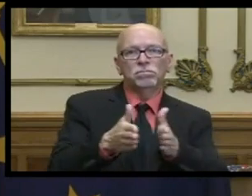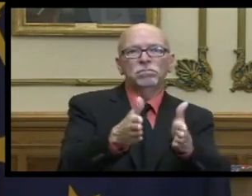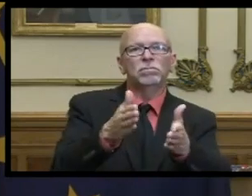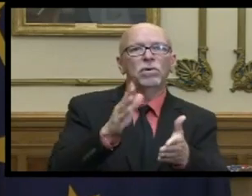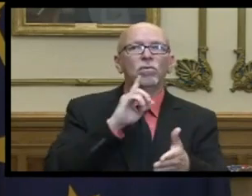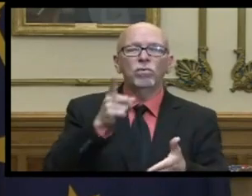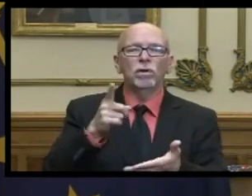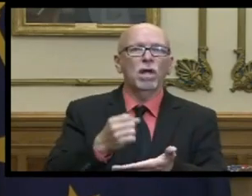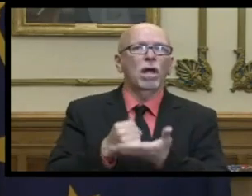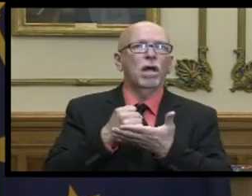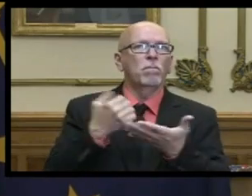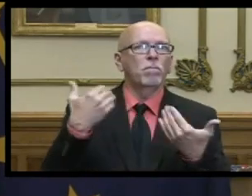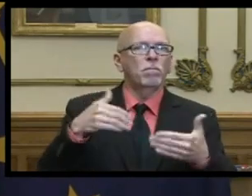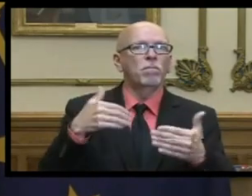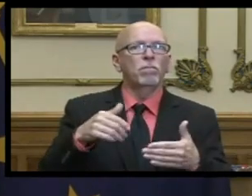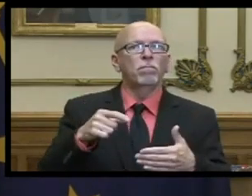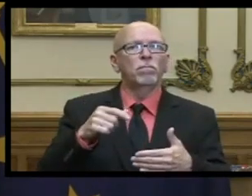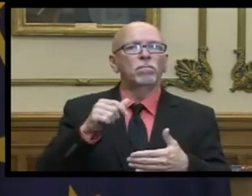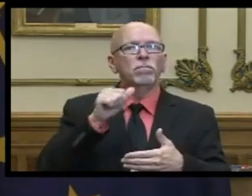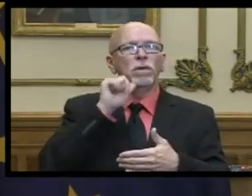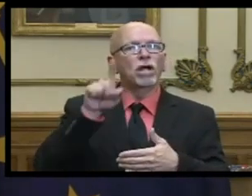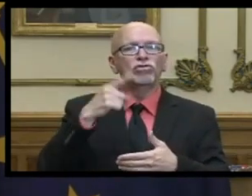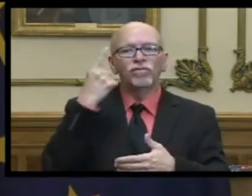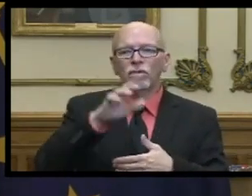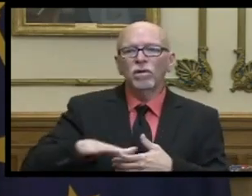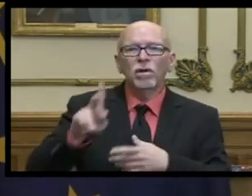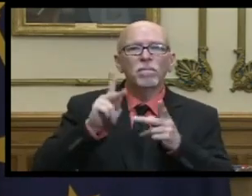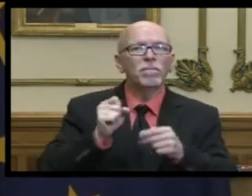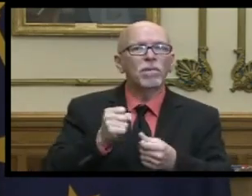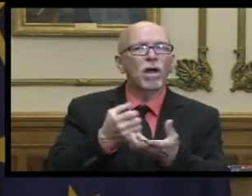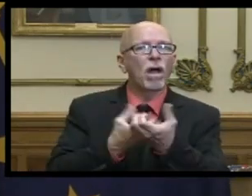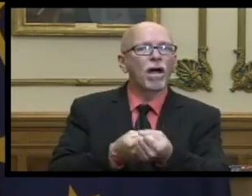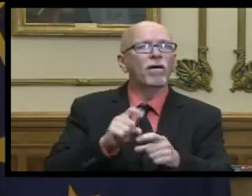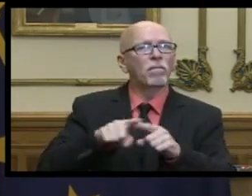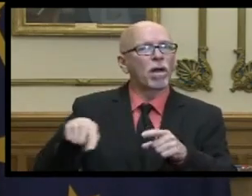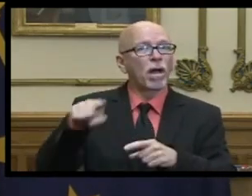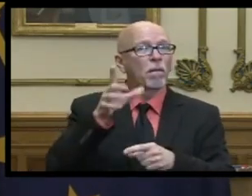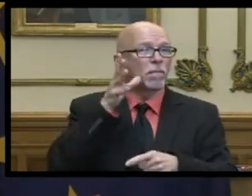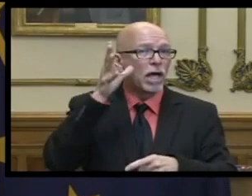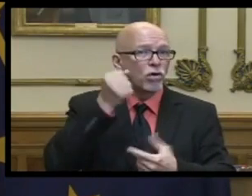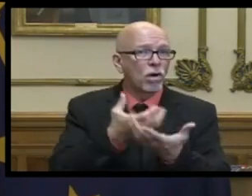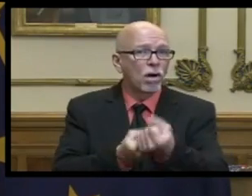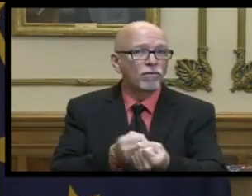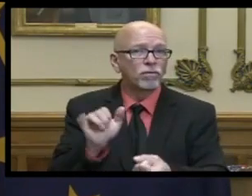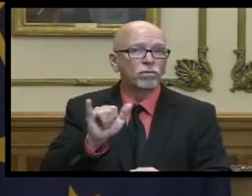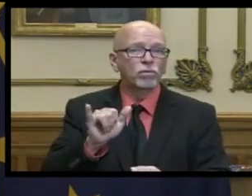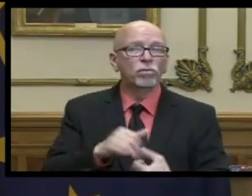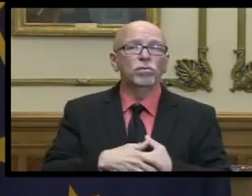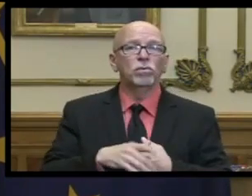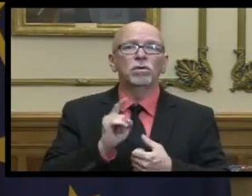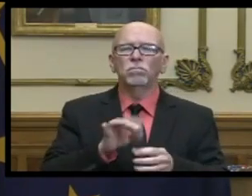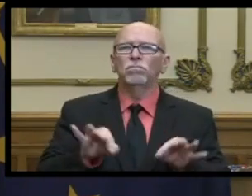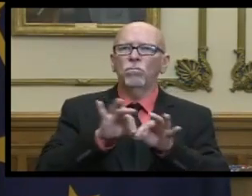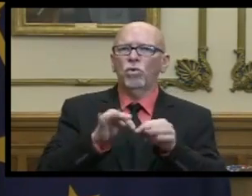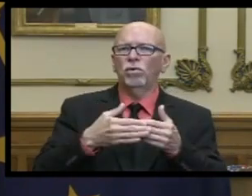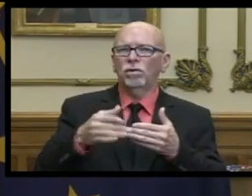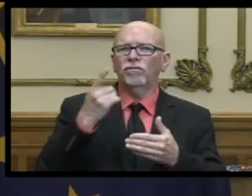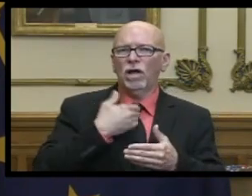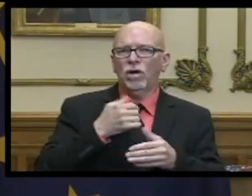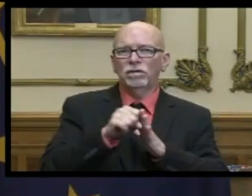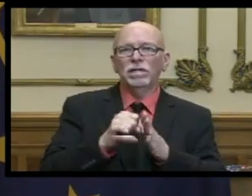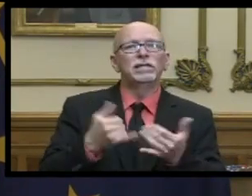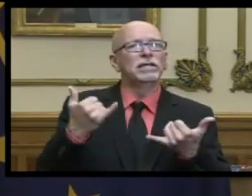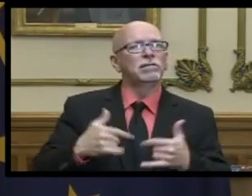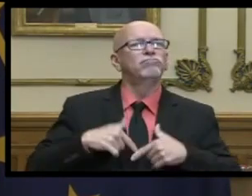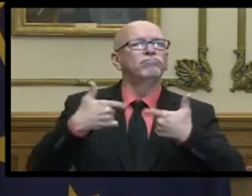way for not just consumer confidence but for parental confidence in a very important area to the future of our state and